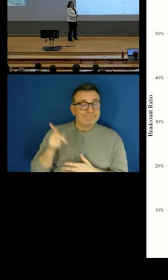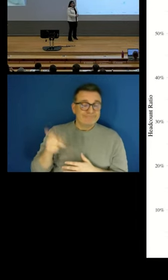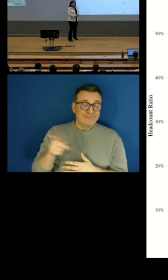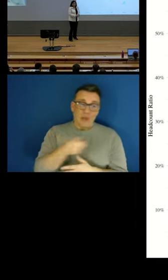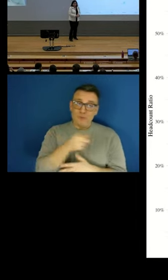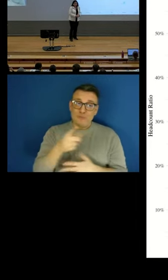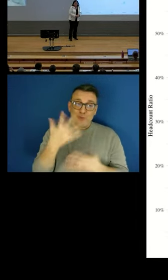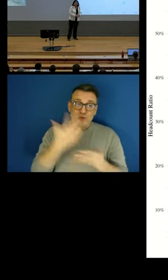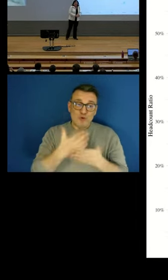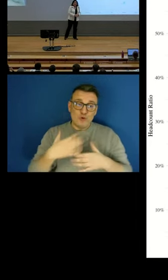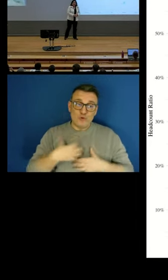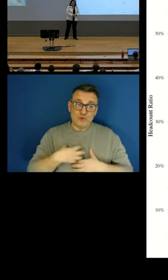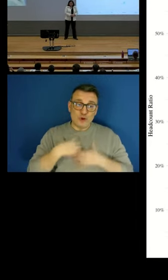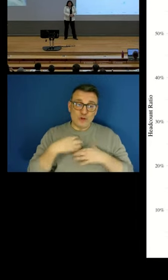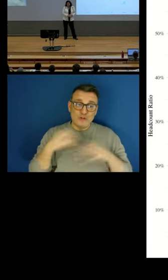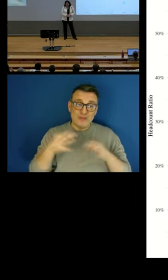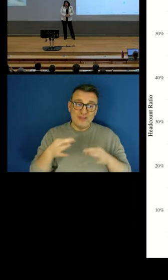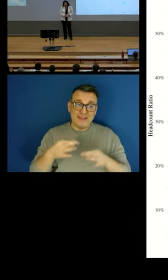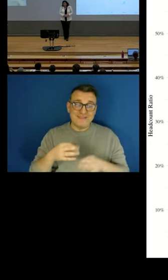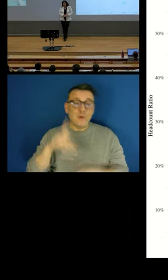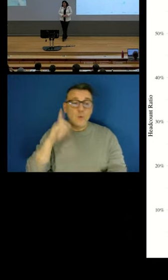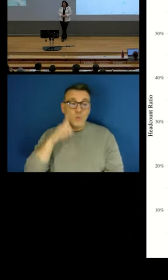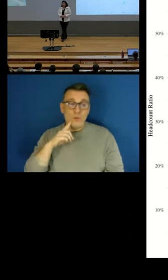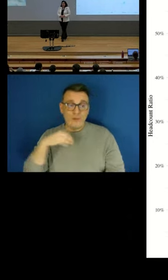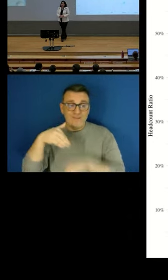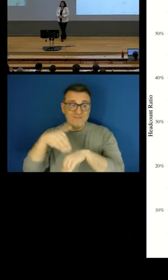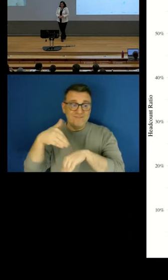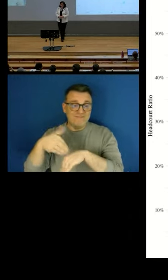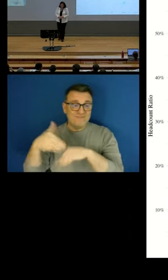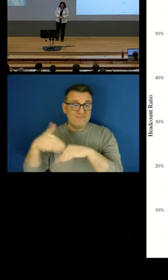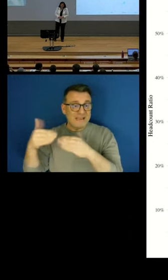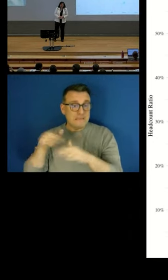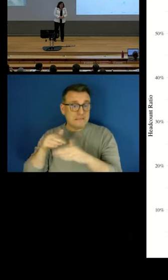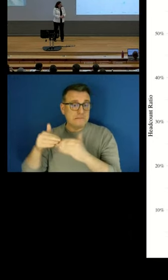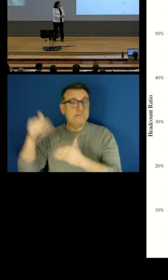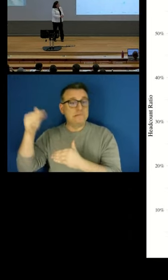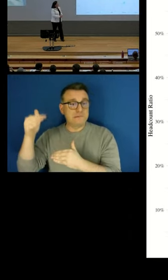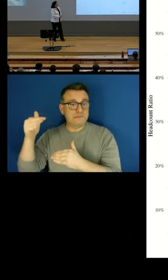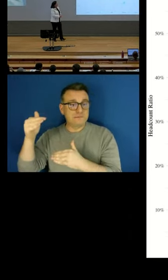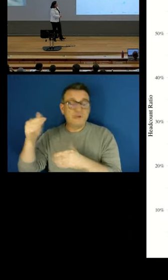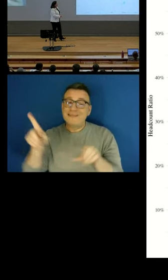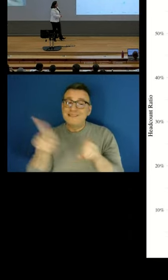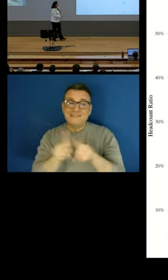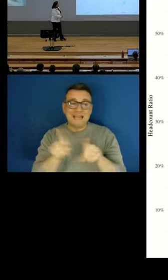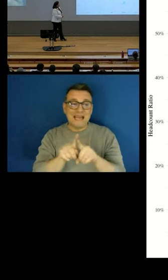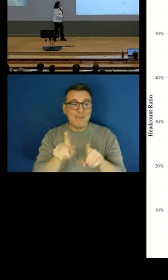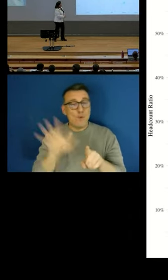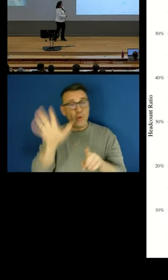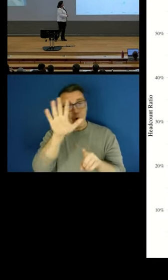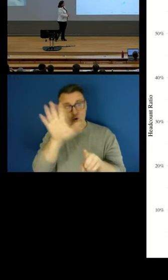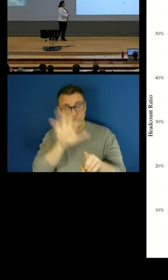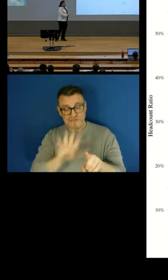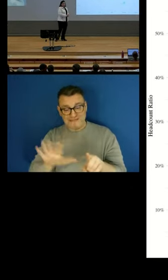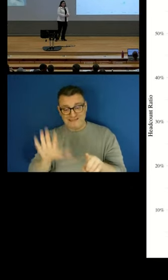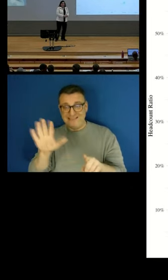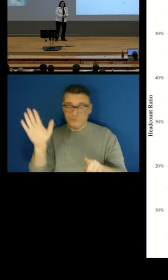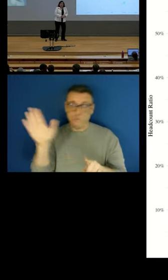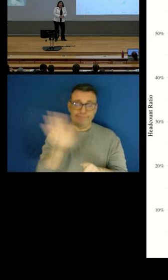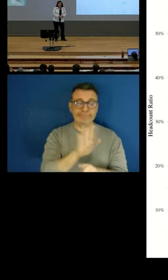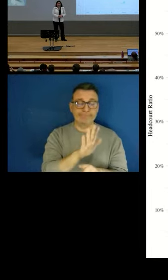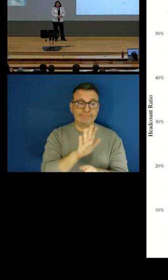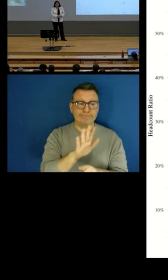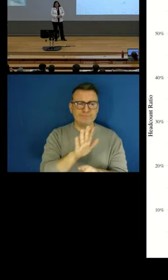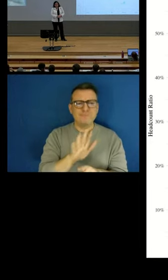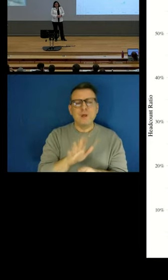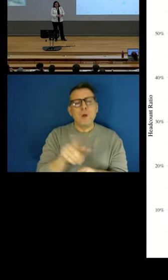employment than men. I have yet to see a country where that is not the case, except in the Middle East